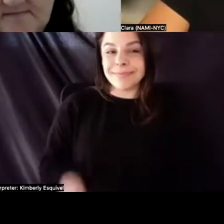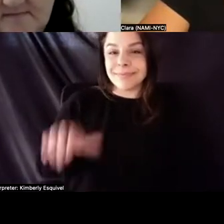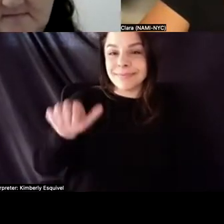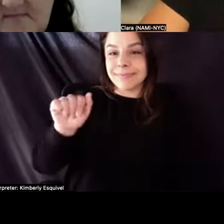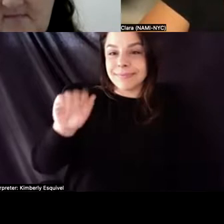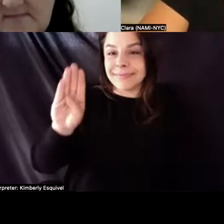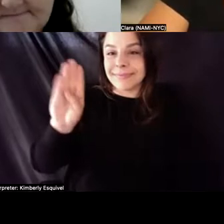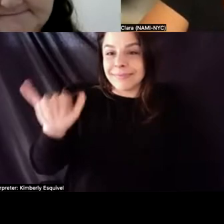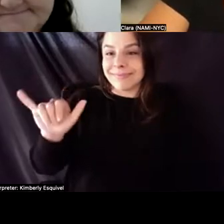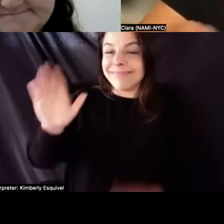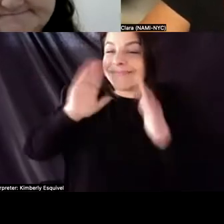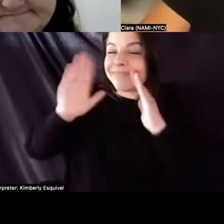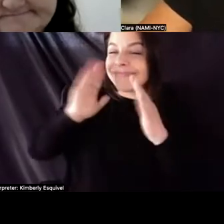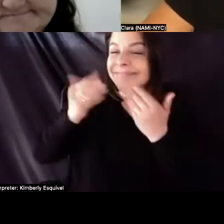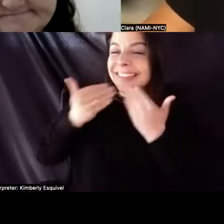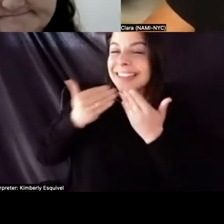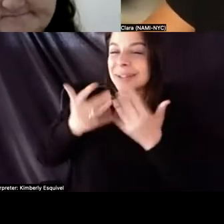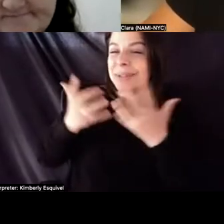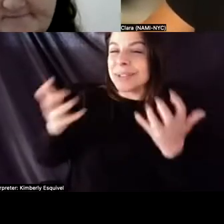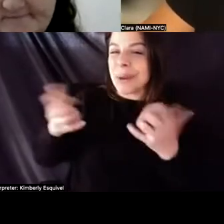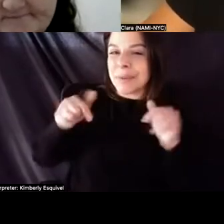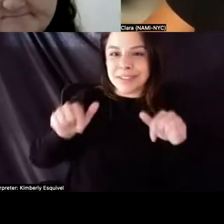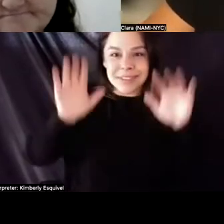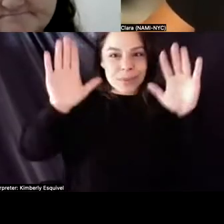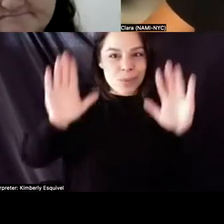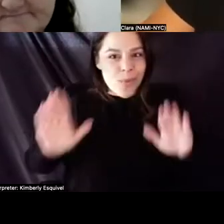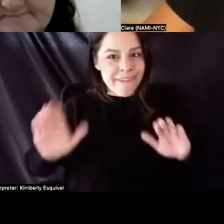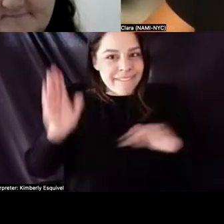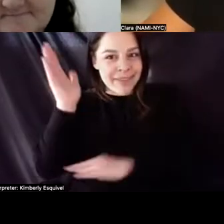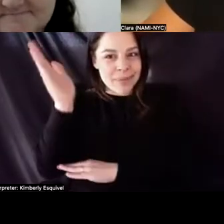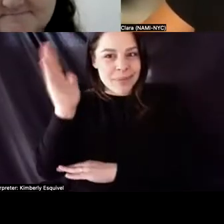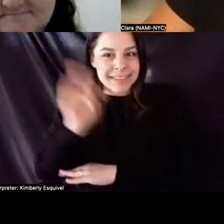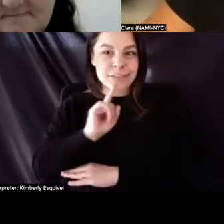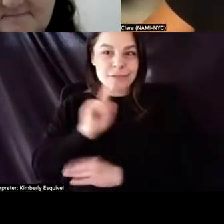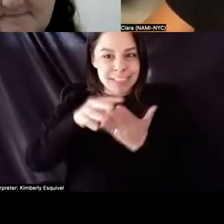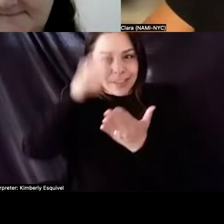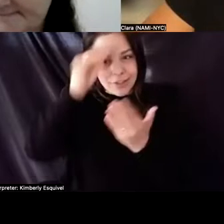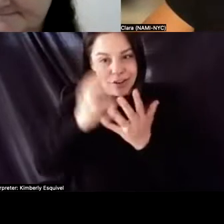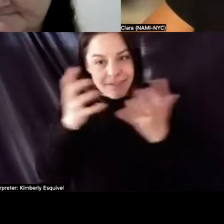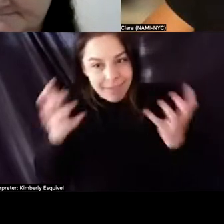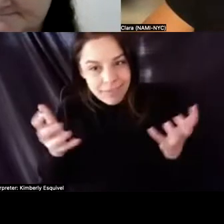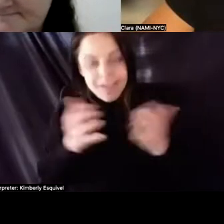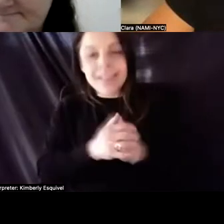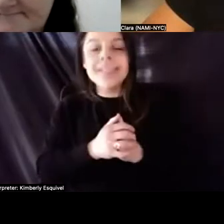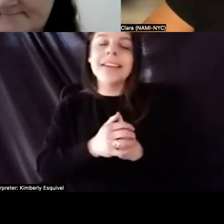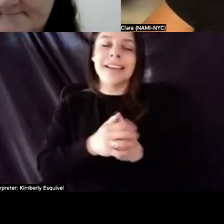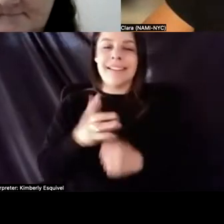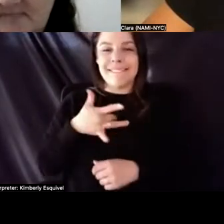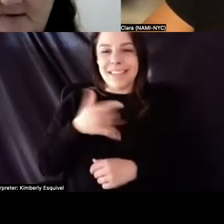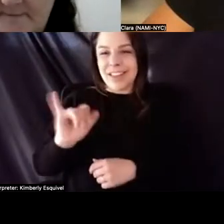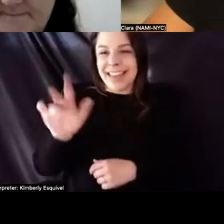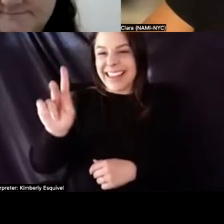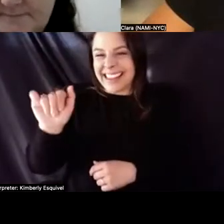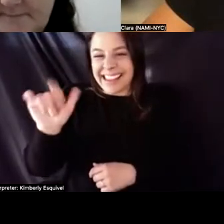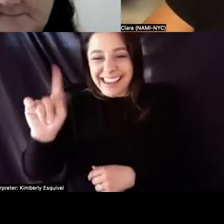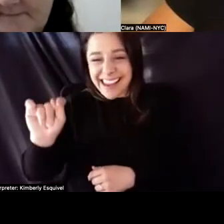Hi, thank you so much. Um, this is such a wonderful presentation. I really learned a lot. Um, I feel like Kat just answered a